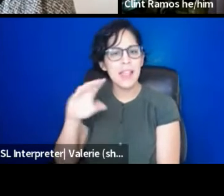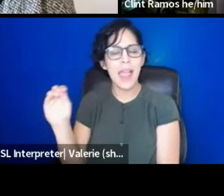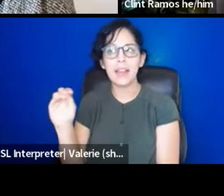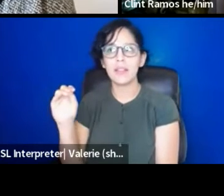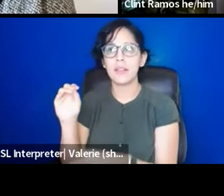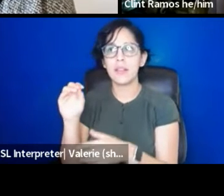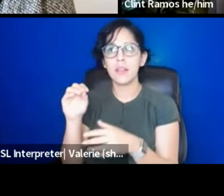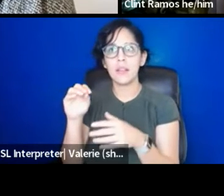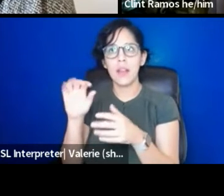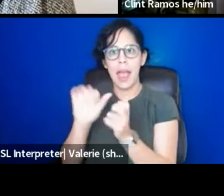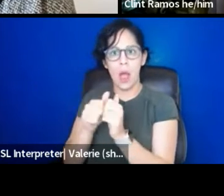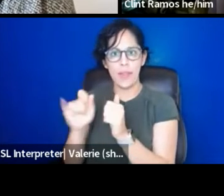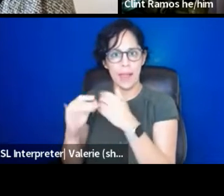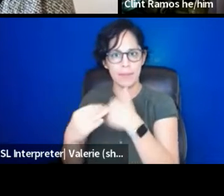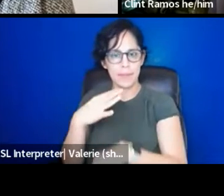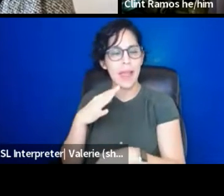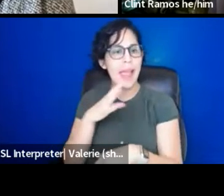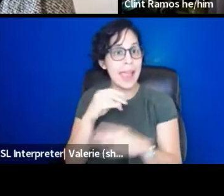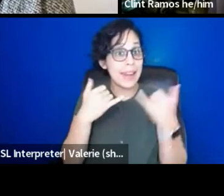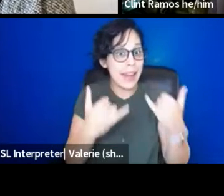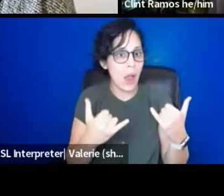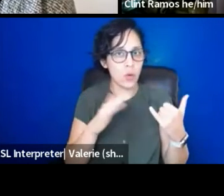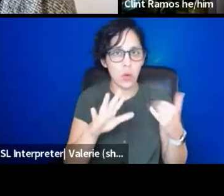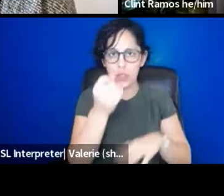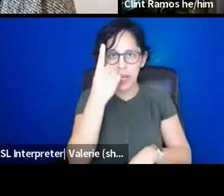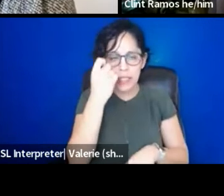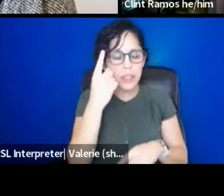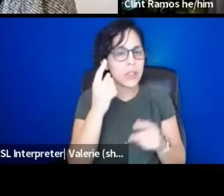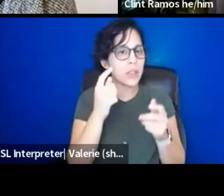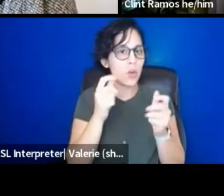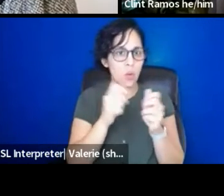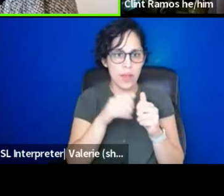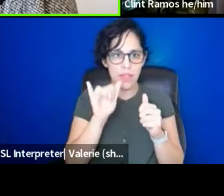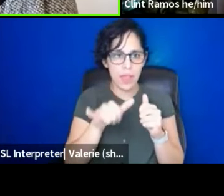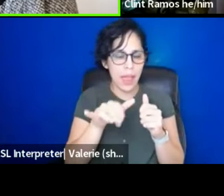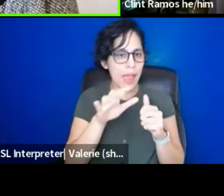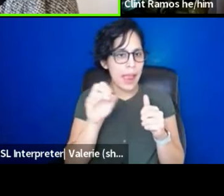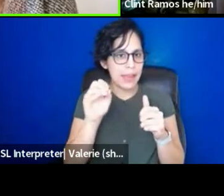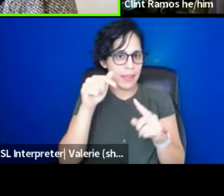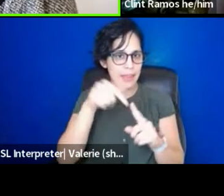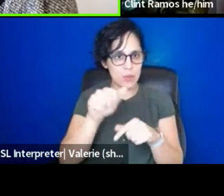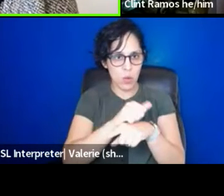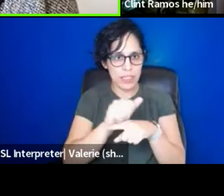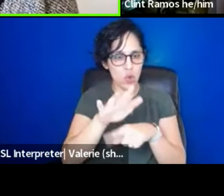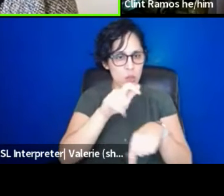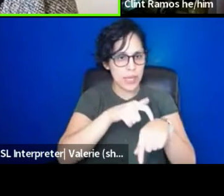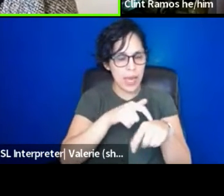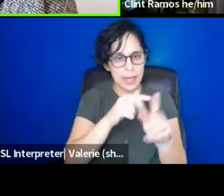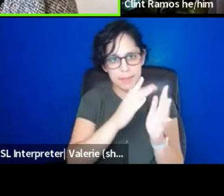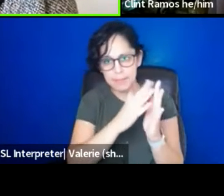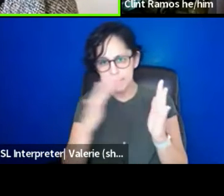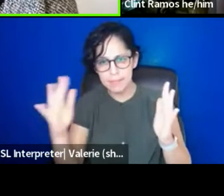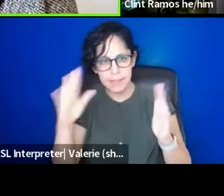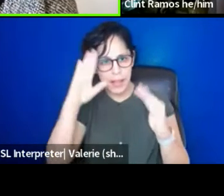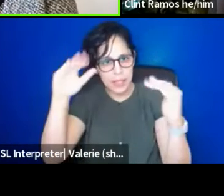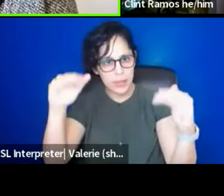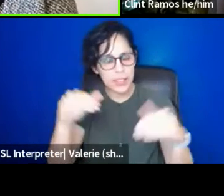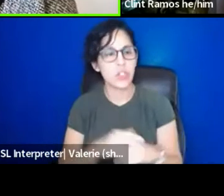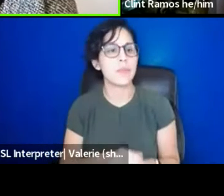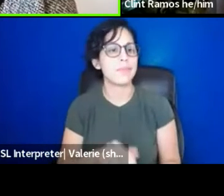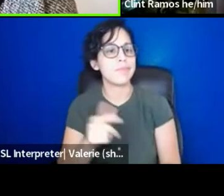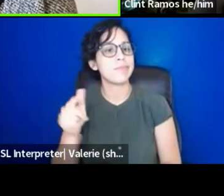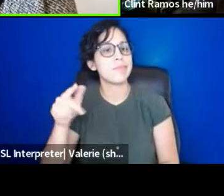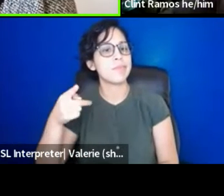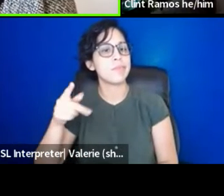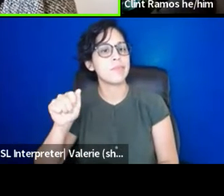of what it is, just like your timeline with this practice. Sure. So I may root it in my mom